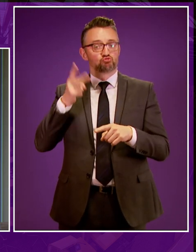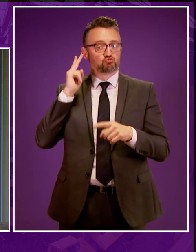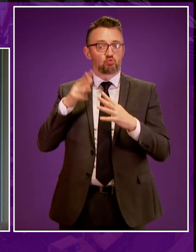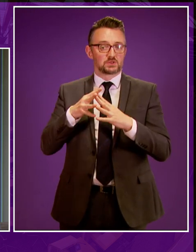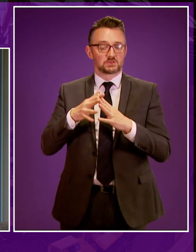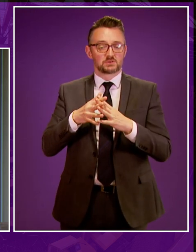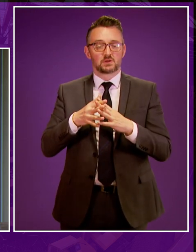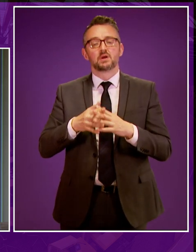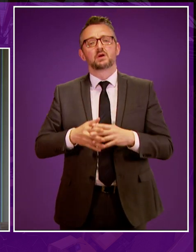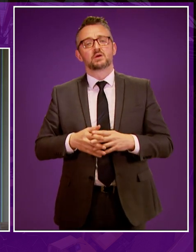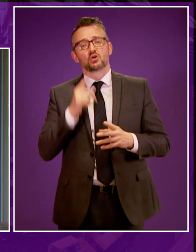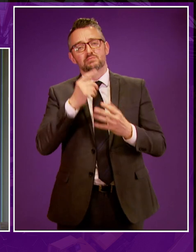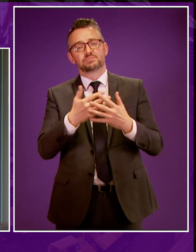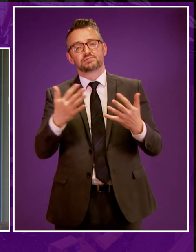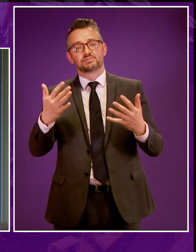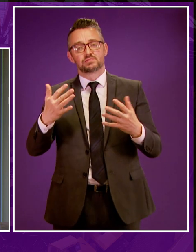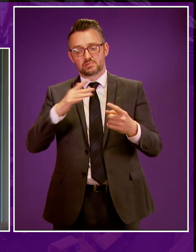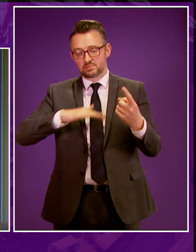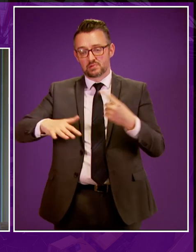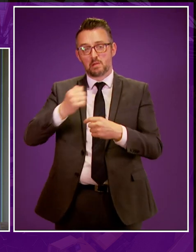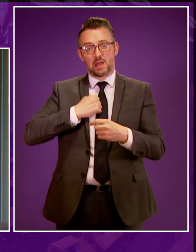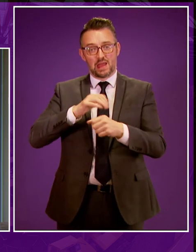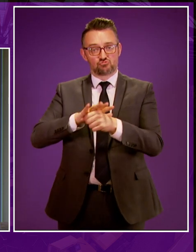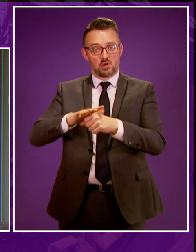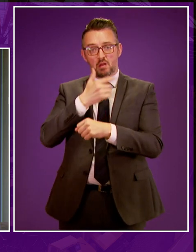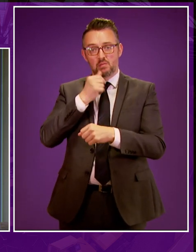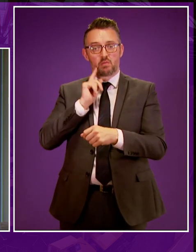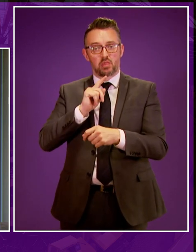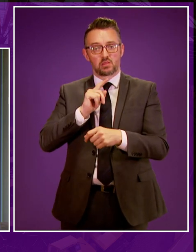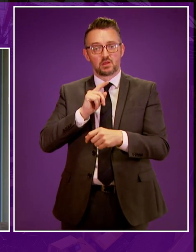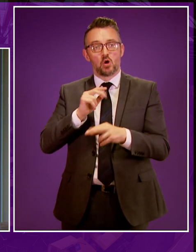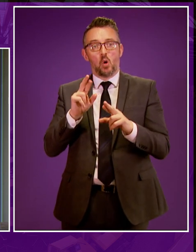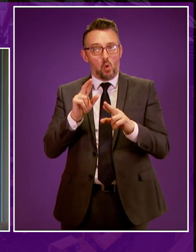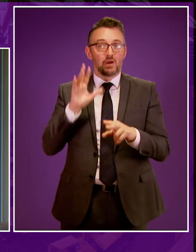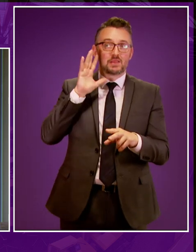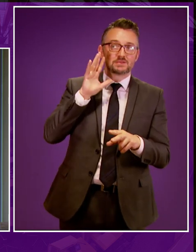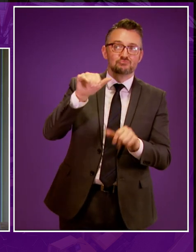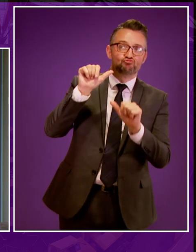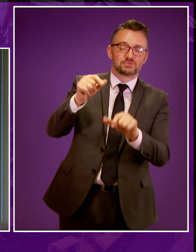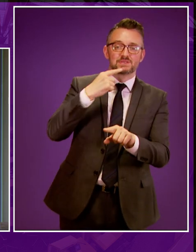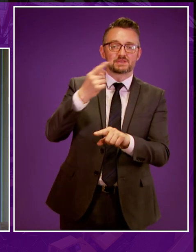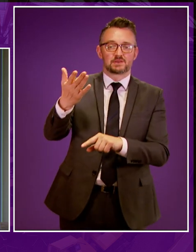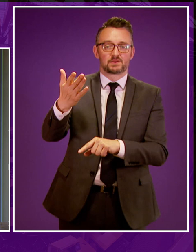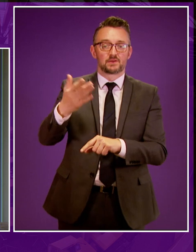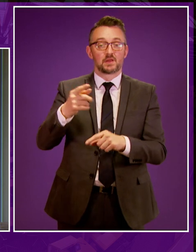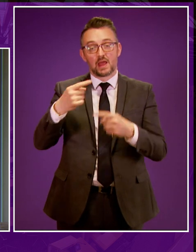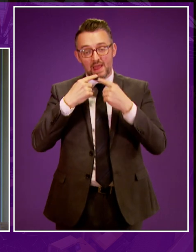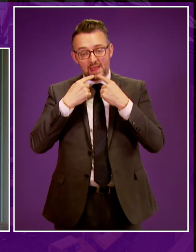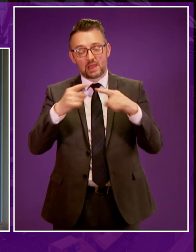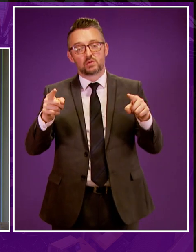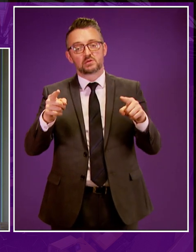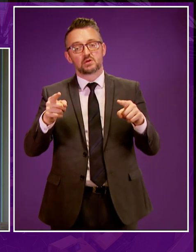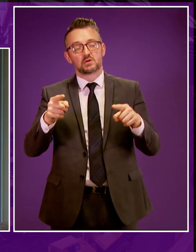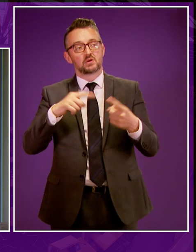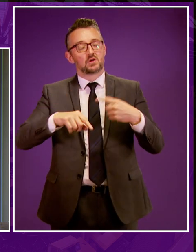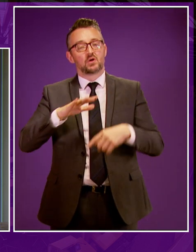weeks ago. And it's something many thousands of my constituents and campaigners across Scotland have been hoping to hear for some time. This announcement came as a